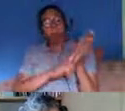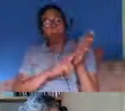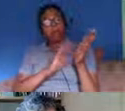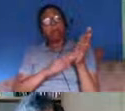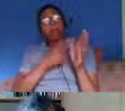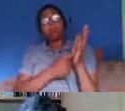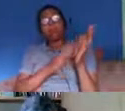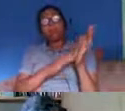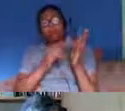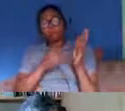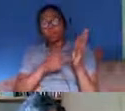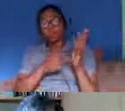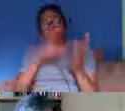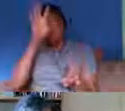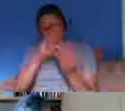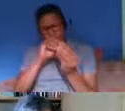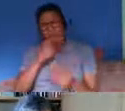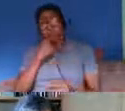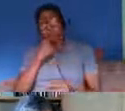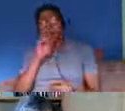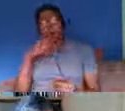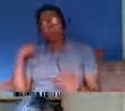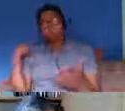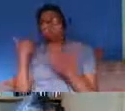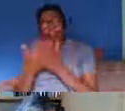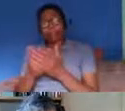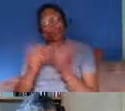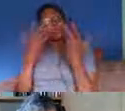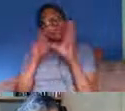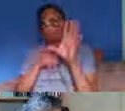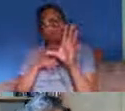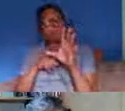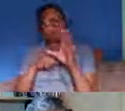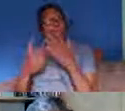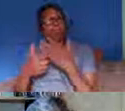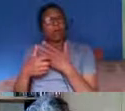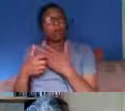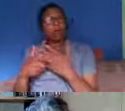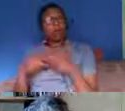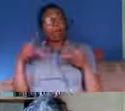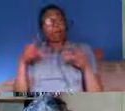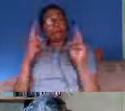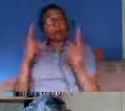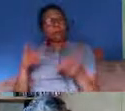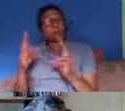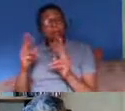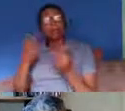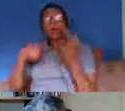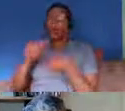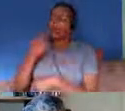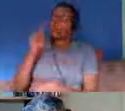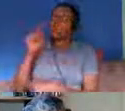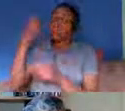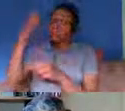result of the last last 10 years of austerity he suggests that the intersections between socioeconomic status ethnicity